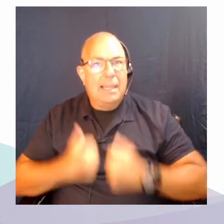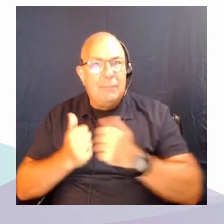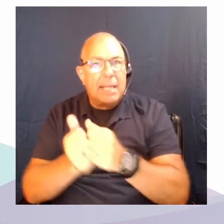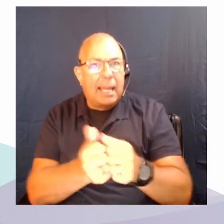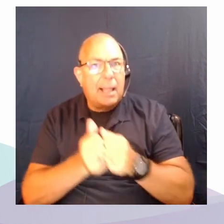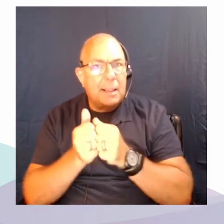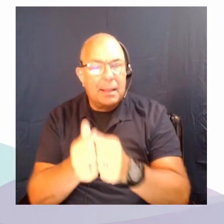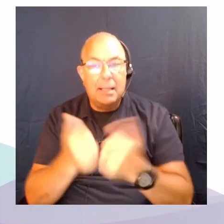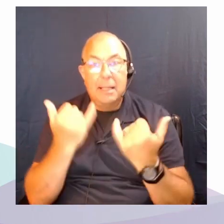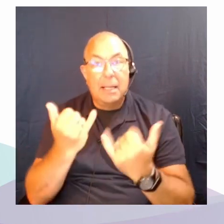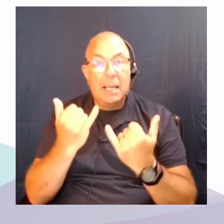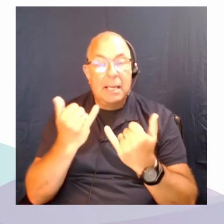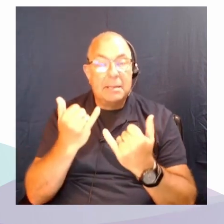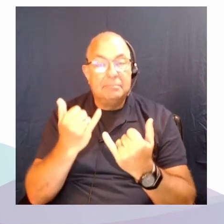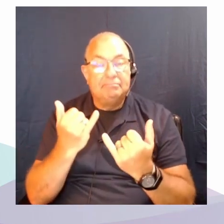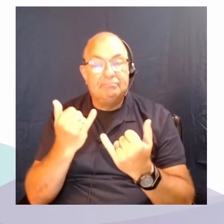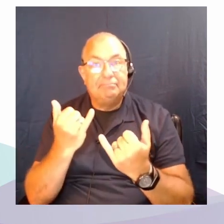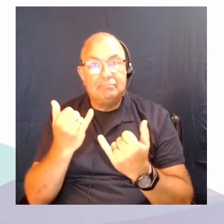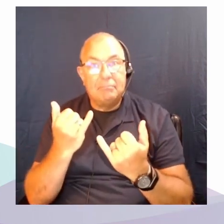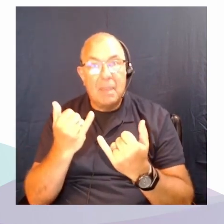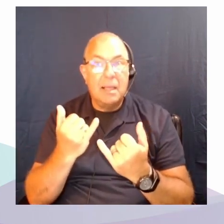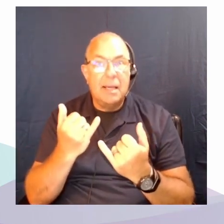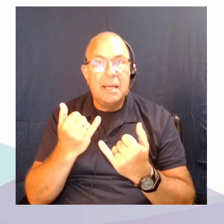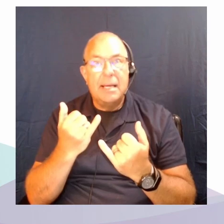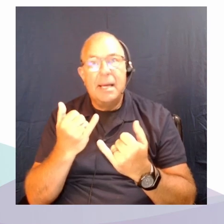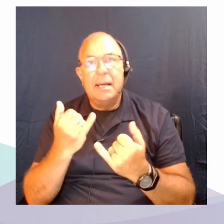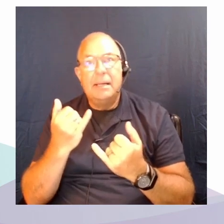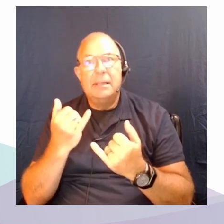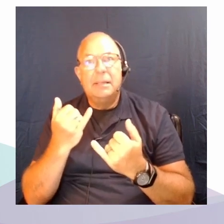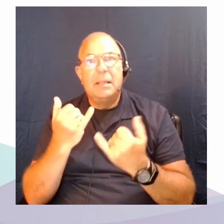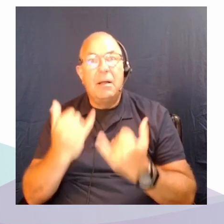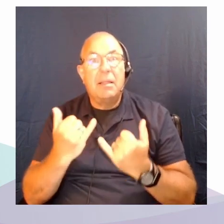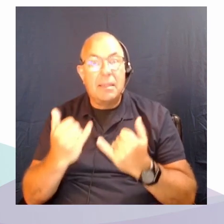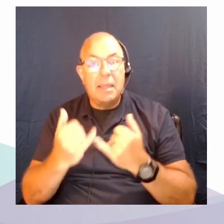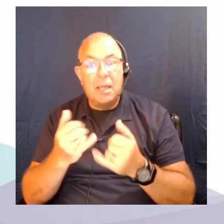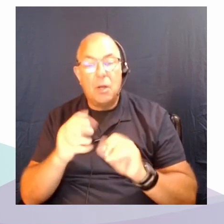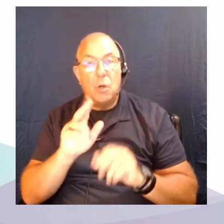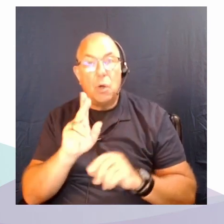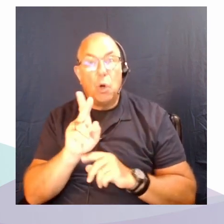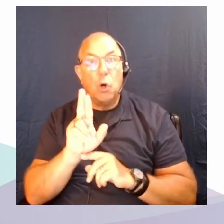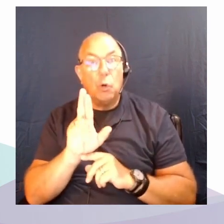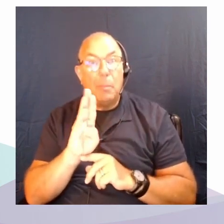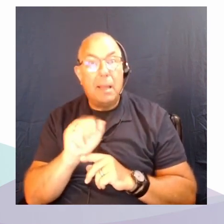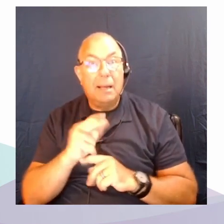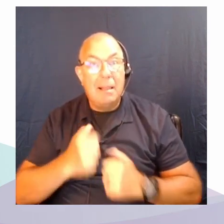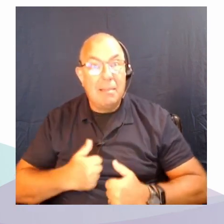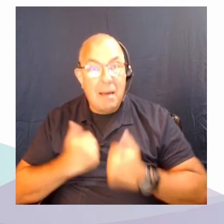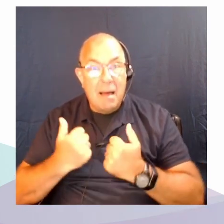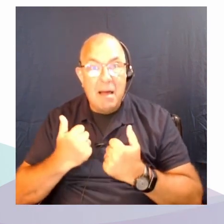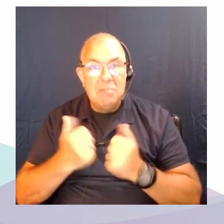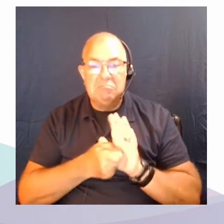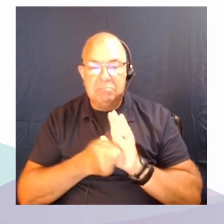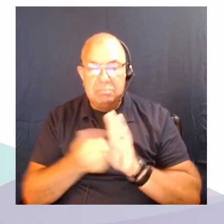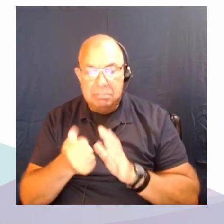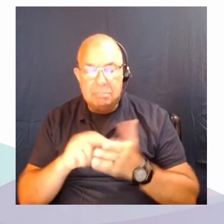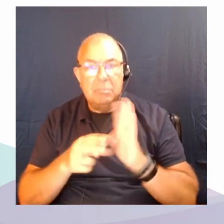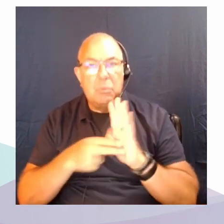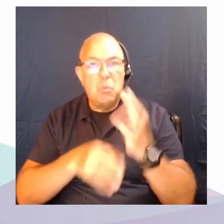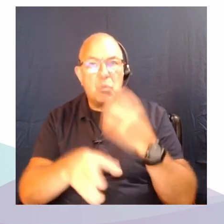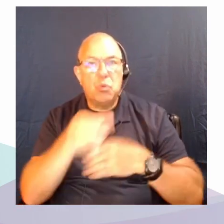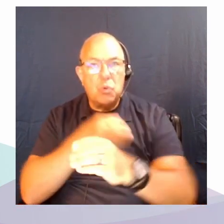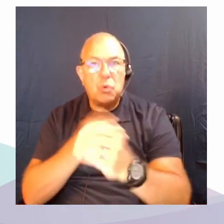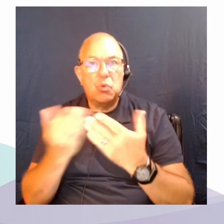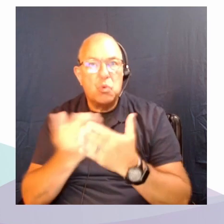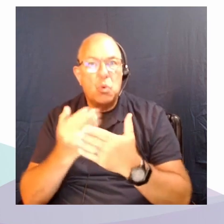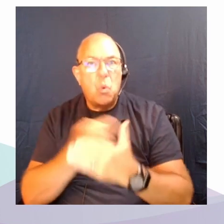would have us erase the collectivity of urban life by, you know, replacing it with this notion that we're all so independent.